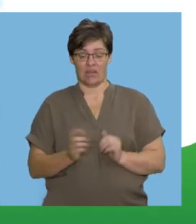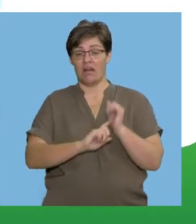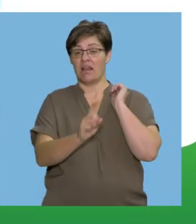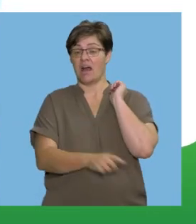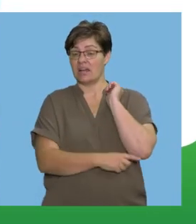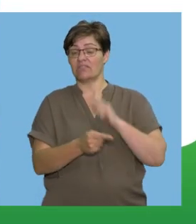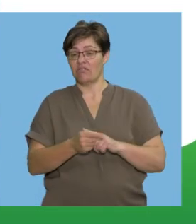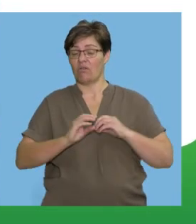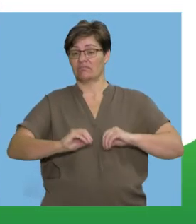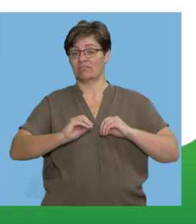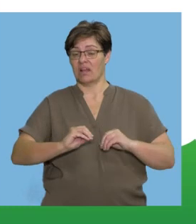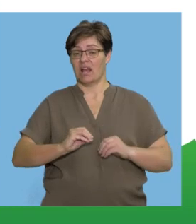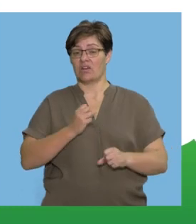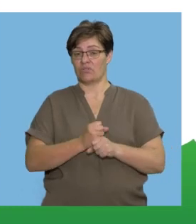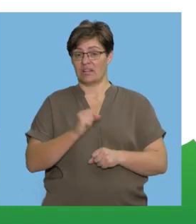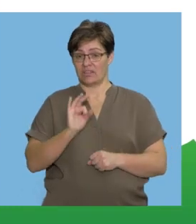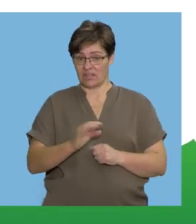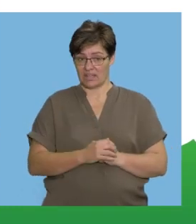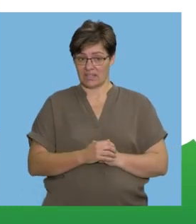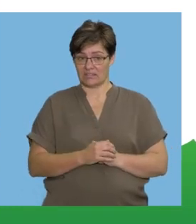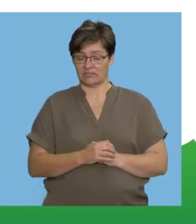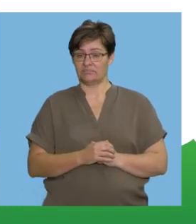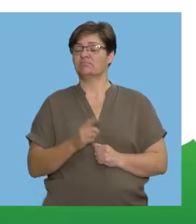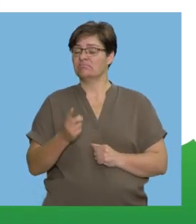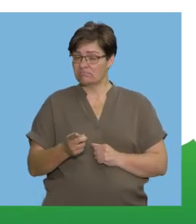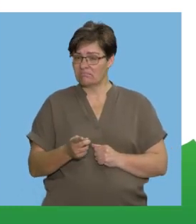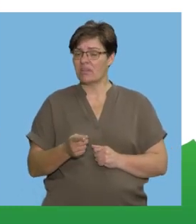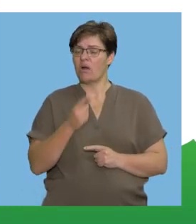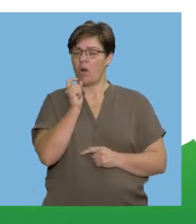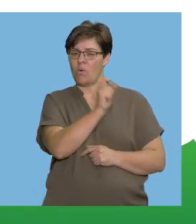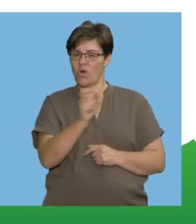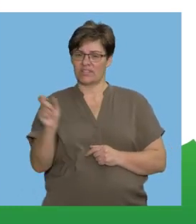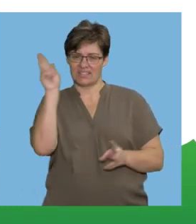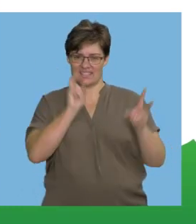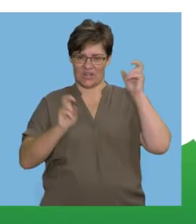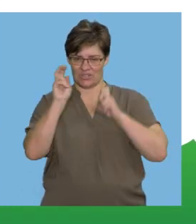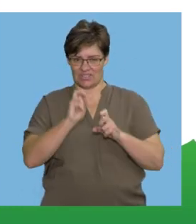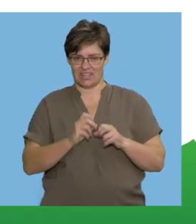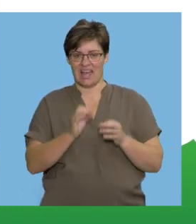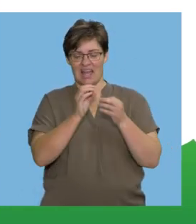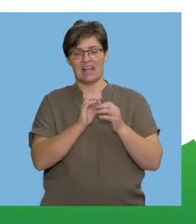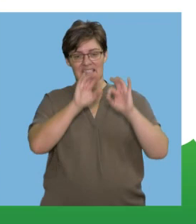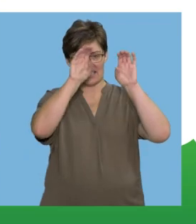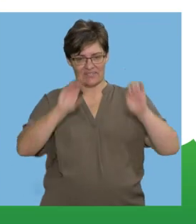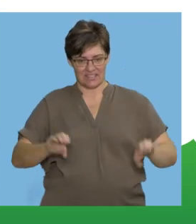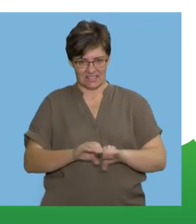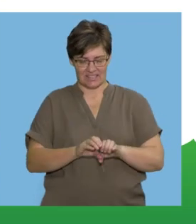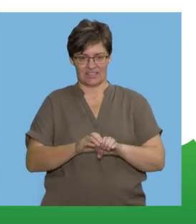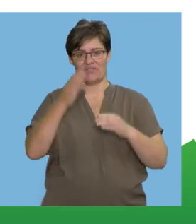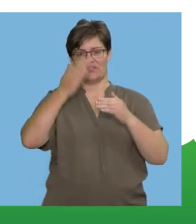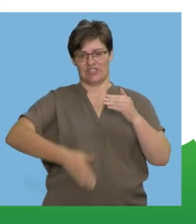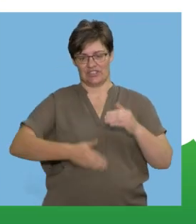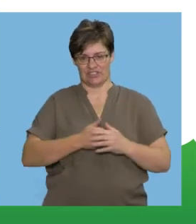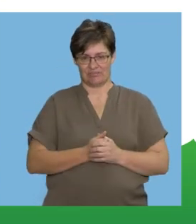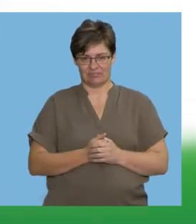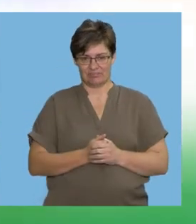In this last lesson for Grade 3 of Term 4, the topic of focus is on words and sounds and completing a certificate.